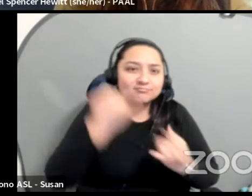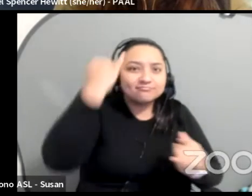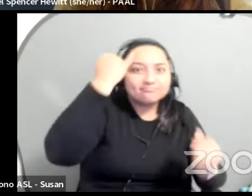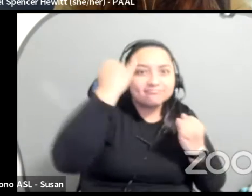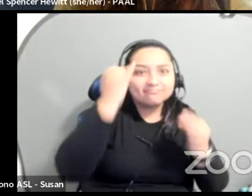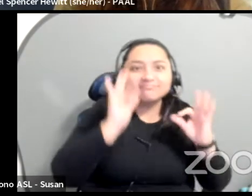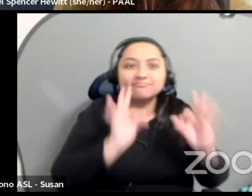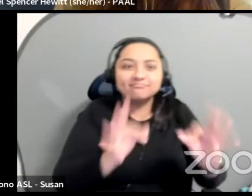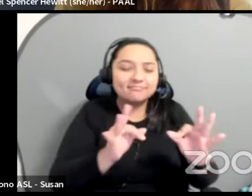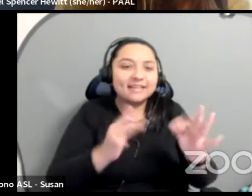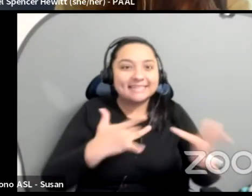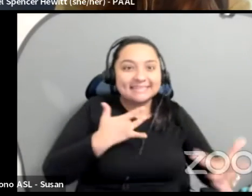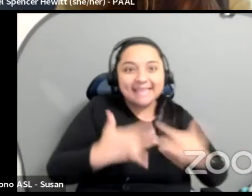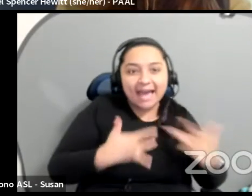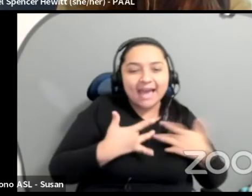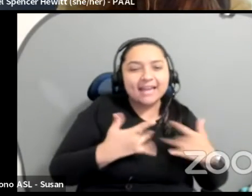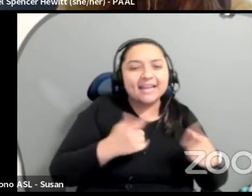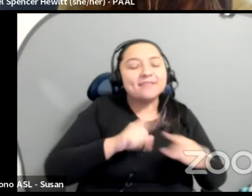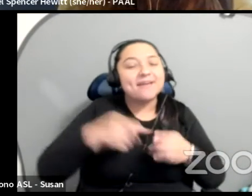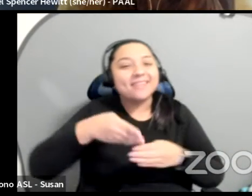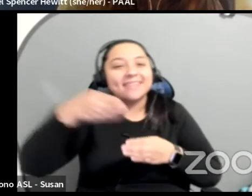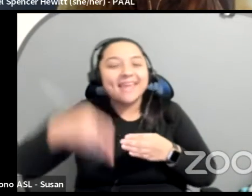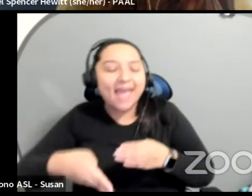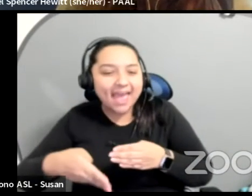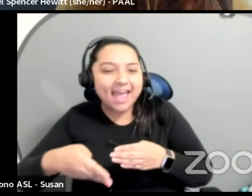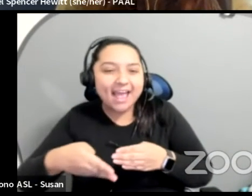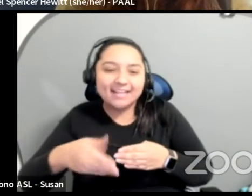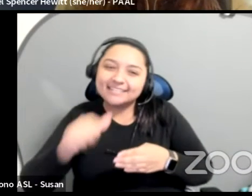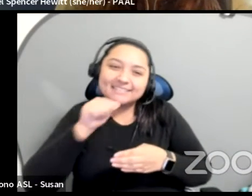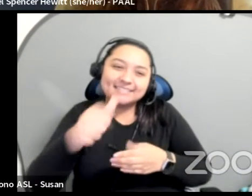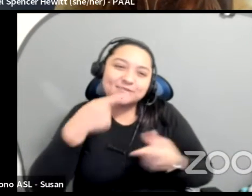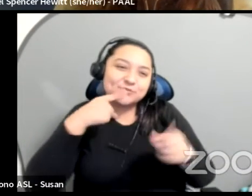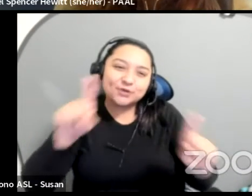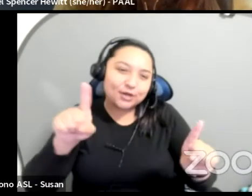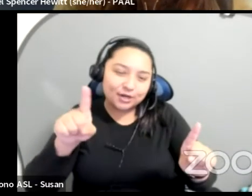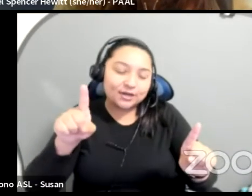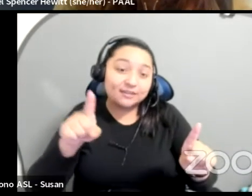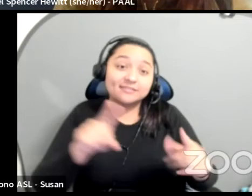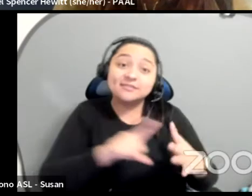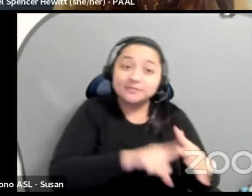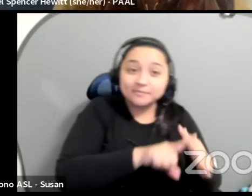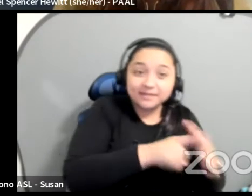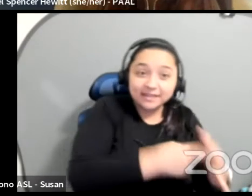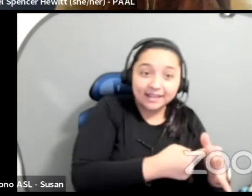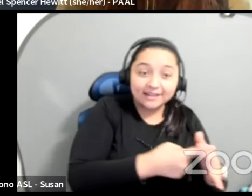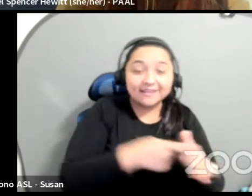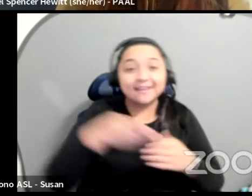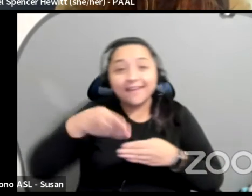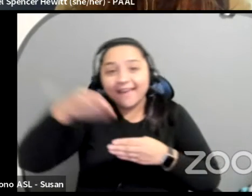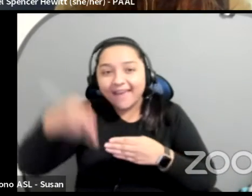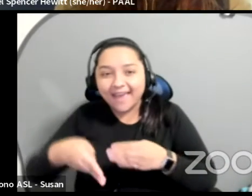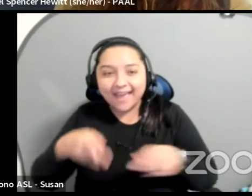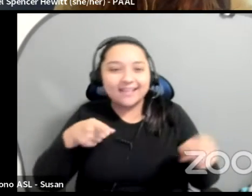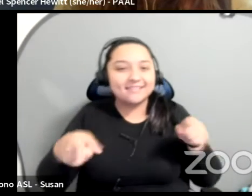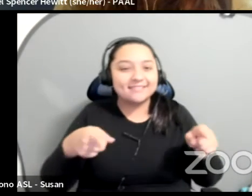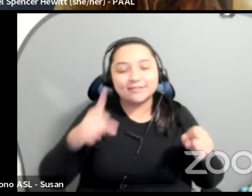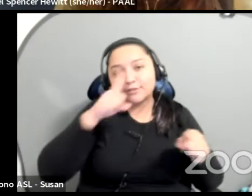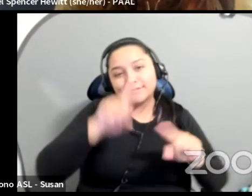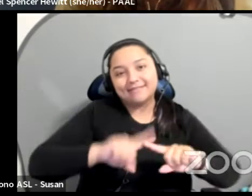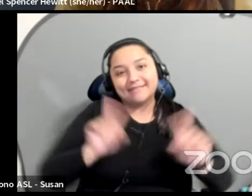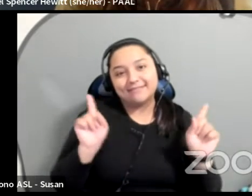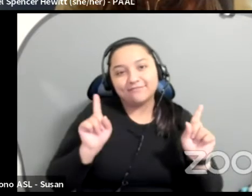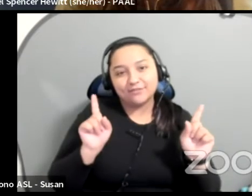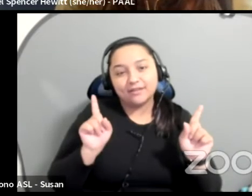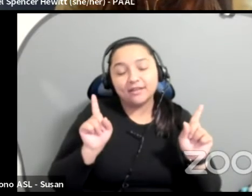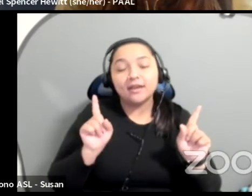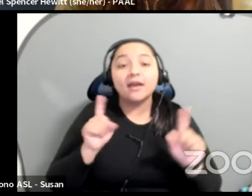they didn't work out. Right. And so the end, the final results looked very different from where we started, but I guess the point is